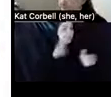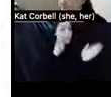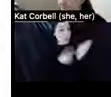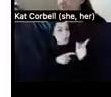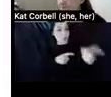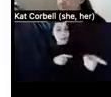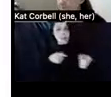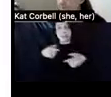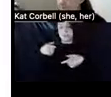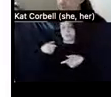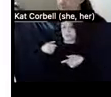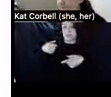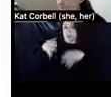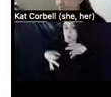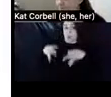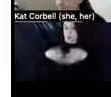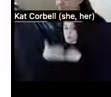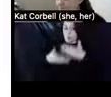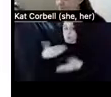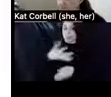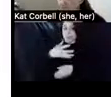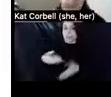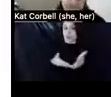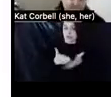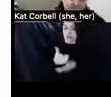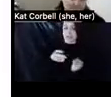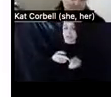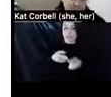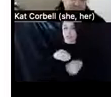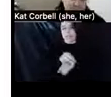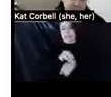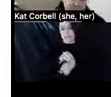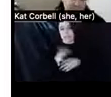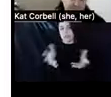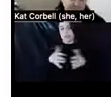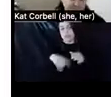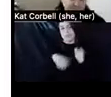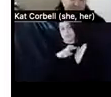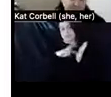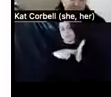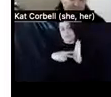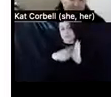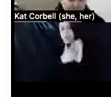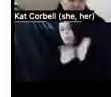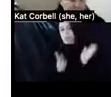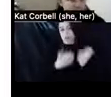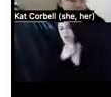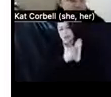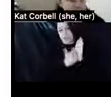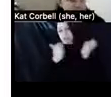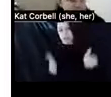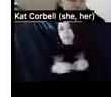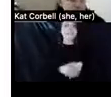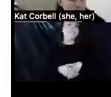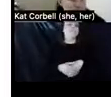a right to counsel, uh, attorney, uh, a provider discharge or termination from a supportive housing program is not the same